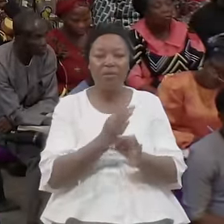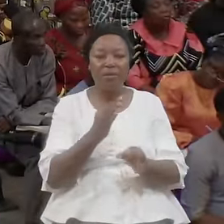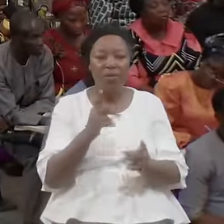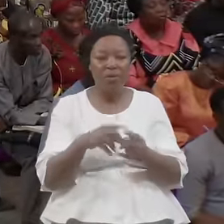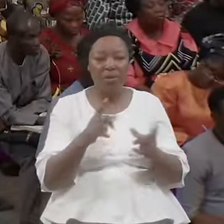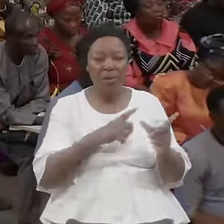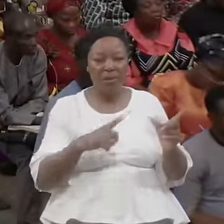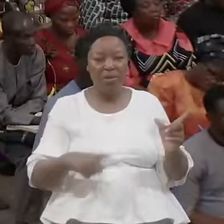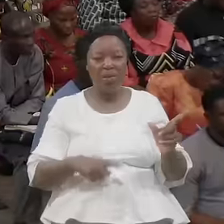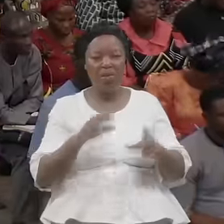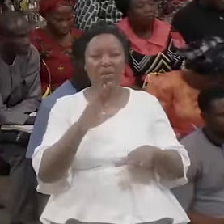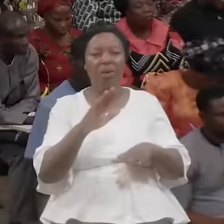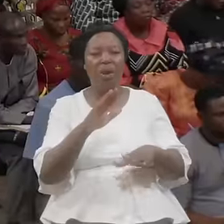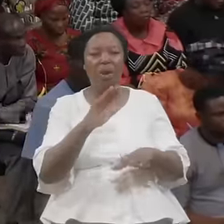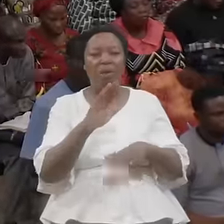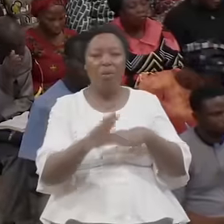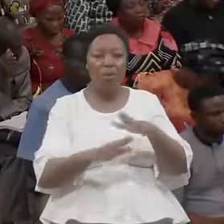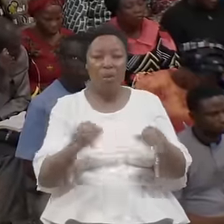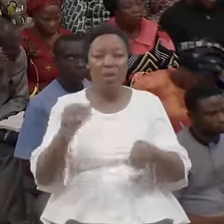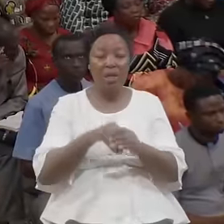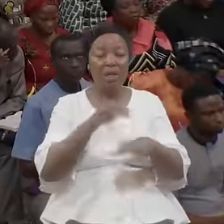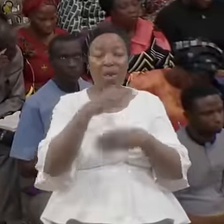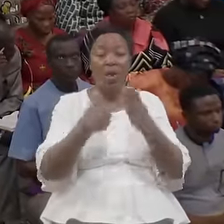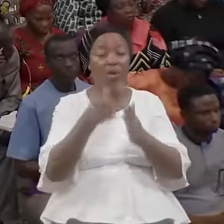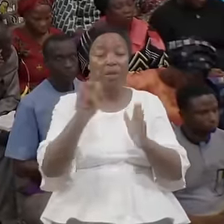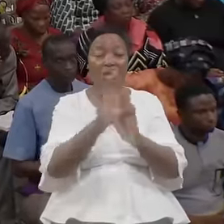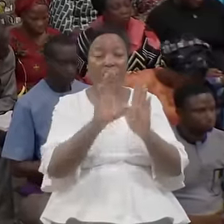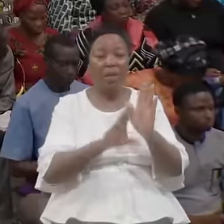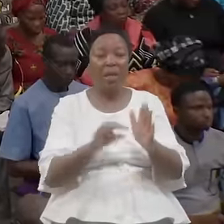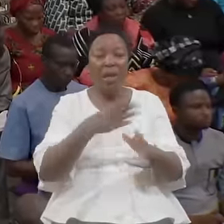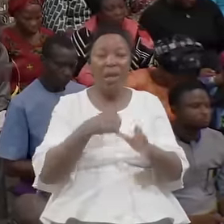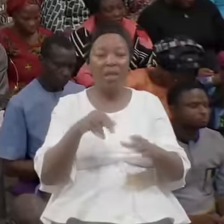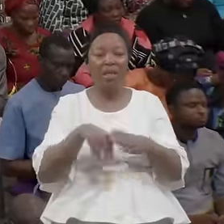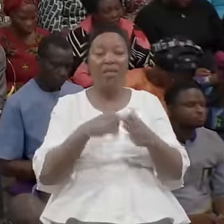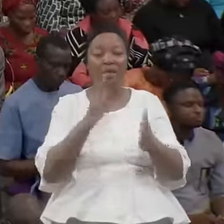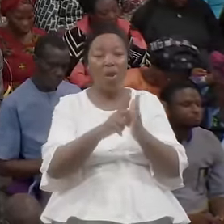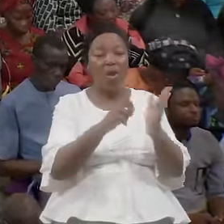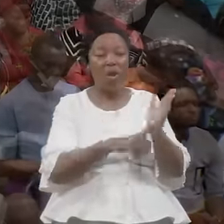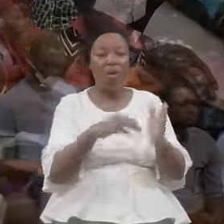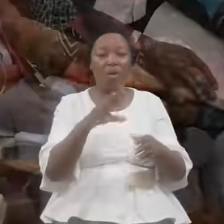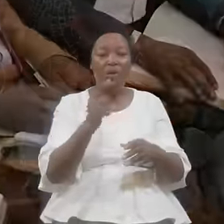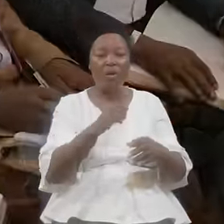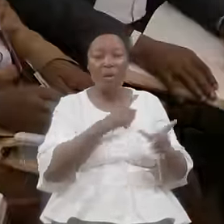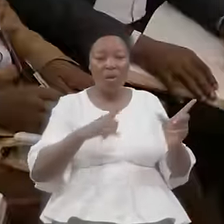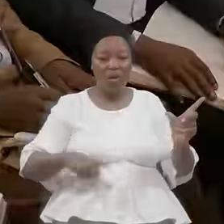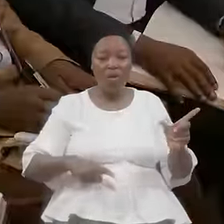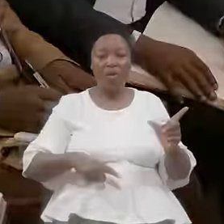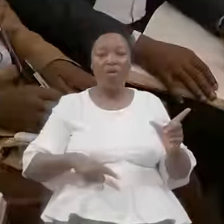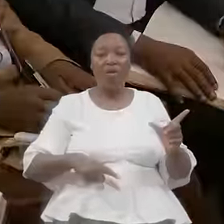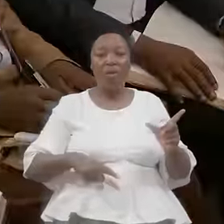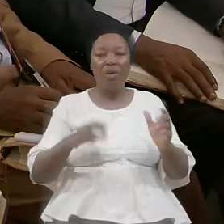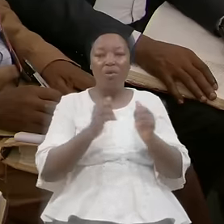In All The Commandments And Ordinances Of The Lord Blemeless